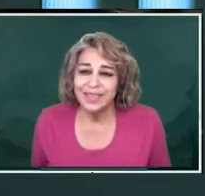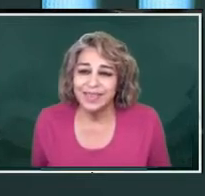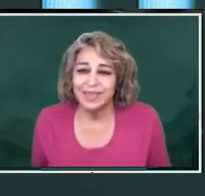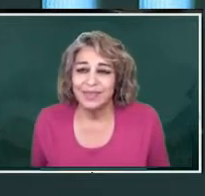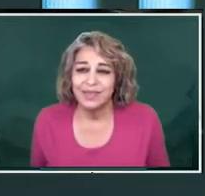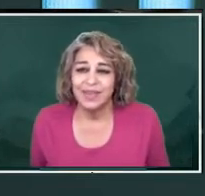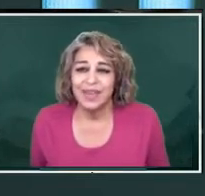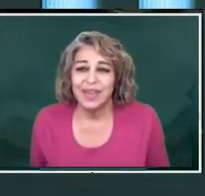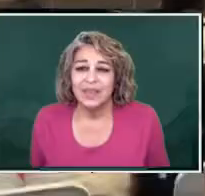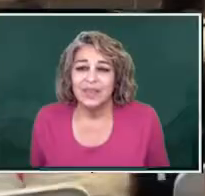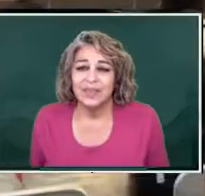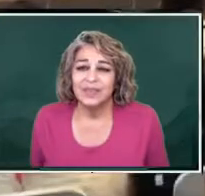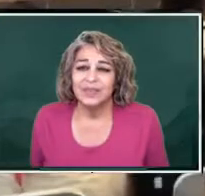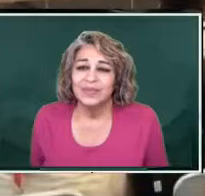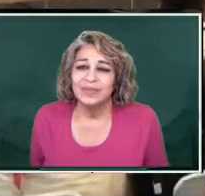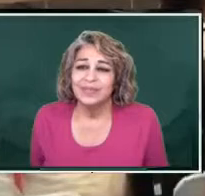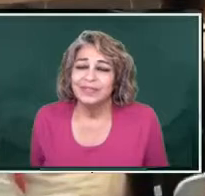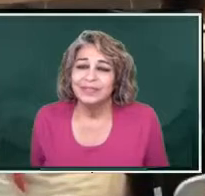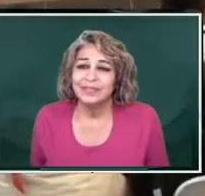this.